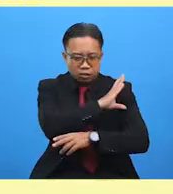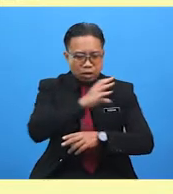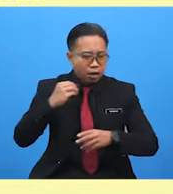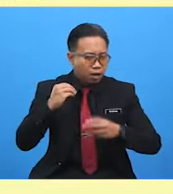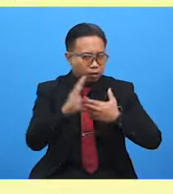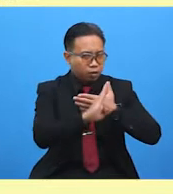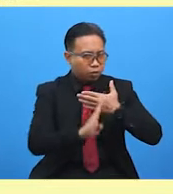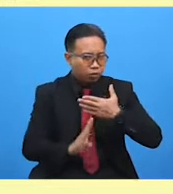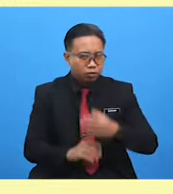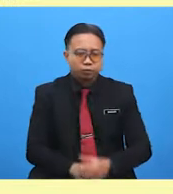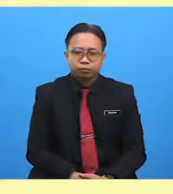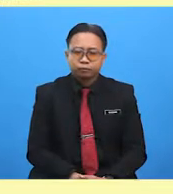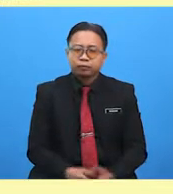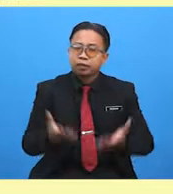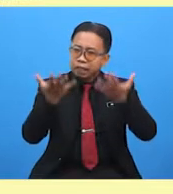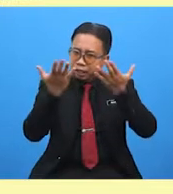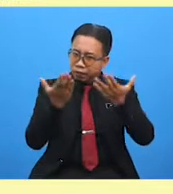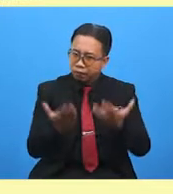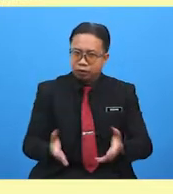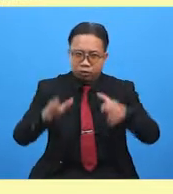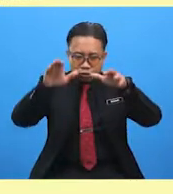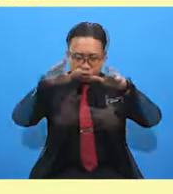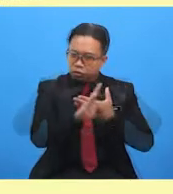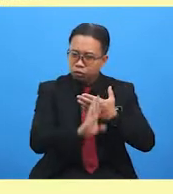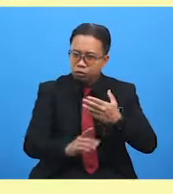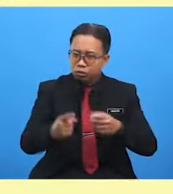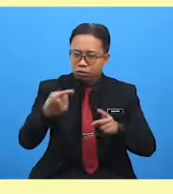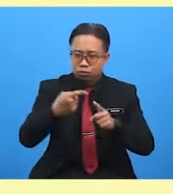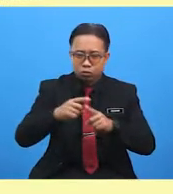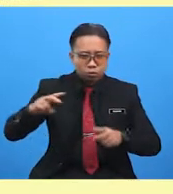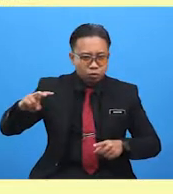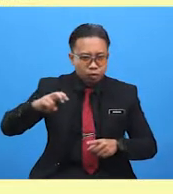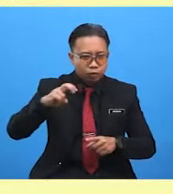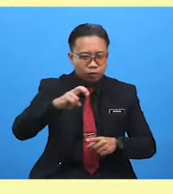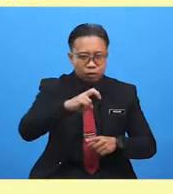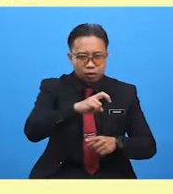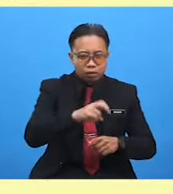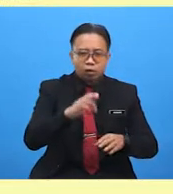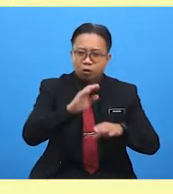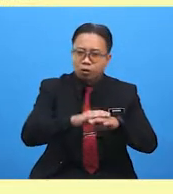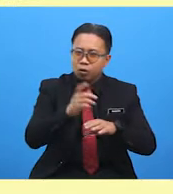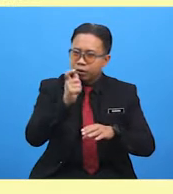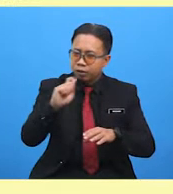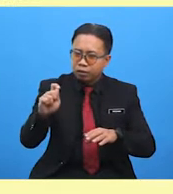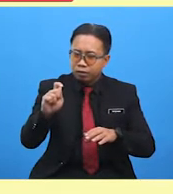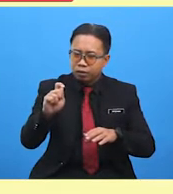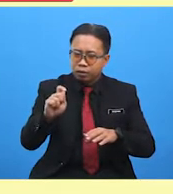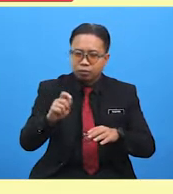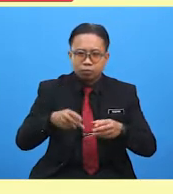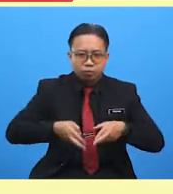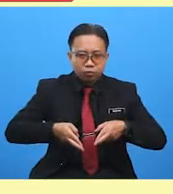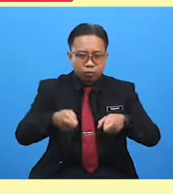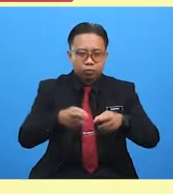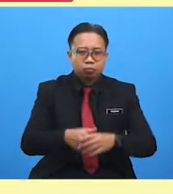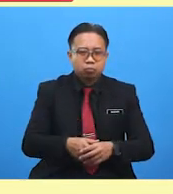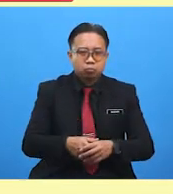During heavy snow and blizzards, it's dangerous to travel on the road. And